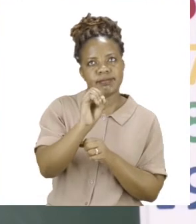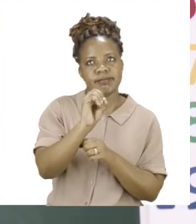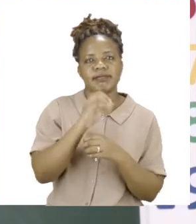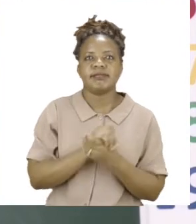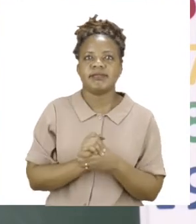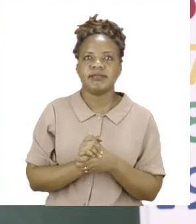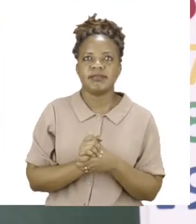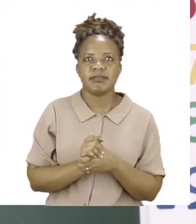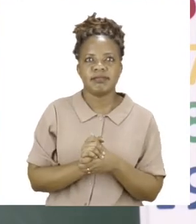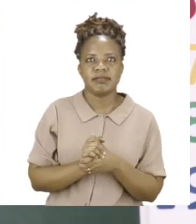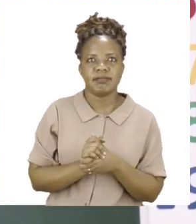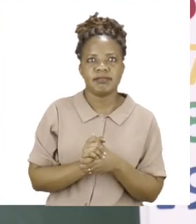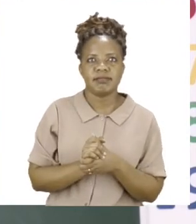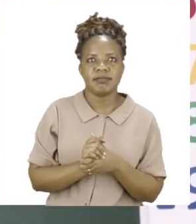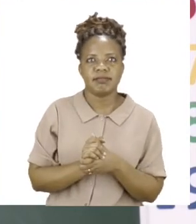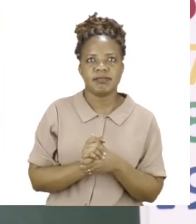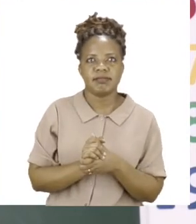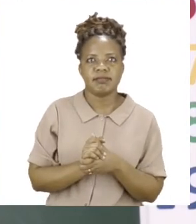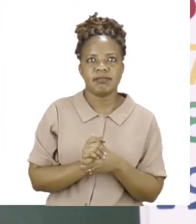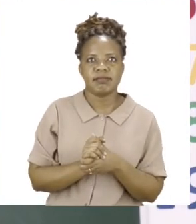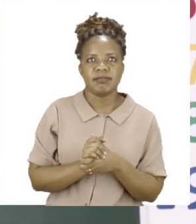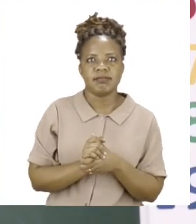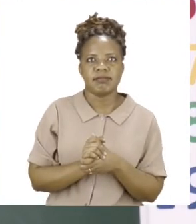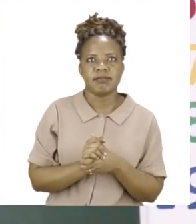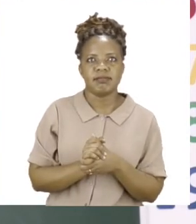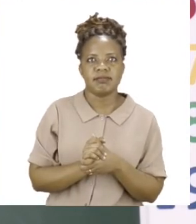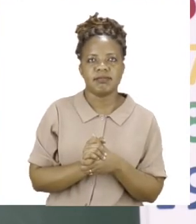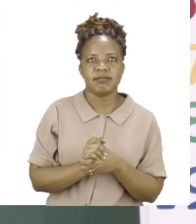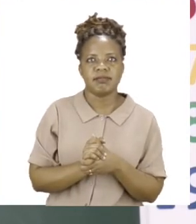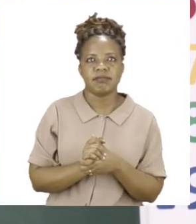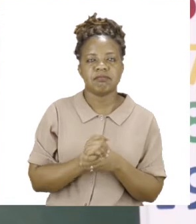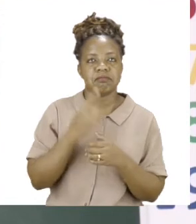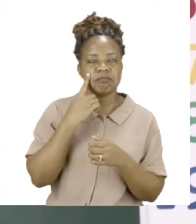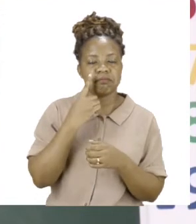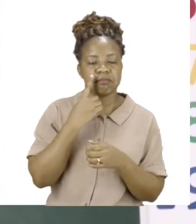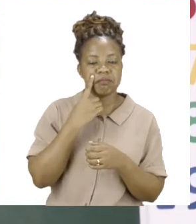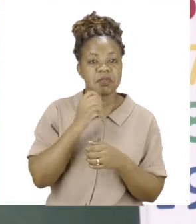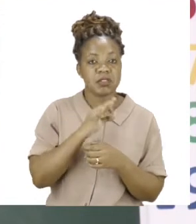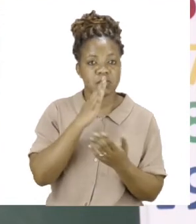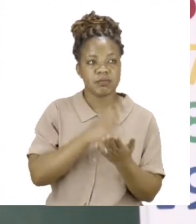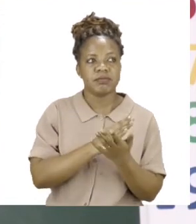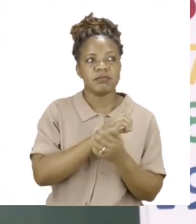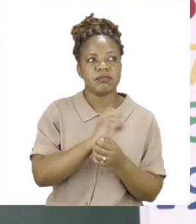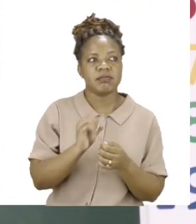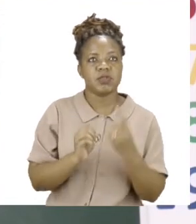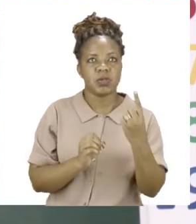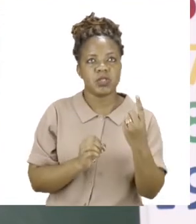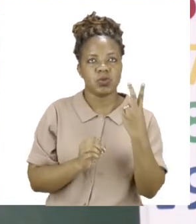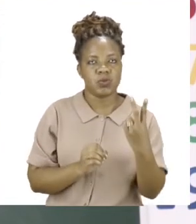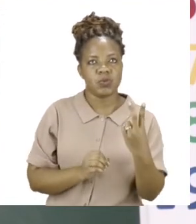10 blocks. Let's just make sure. One, two,